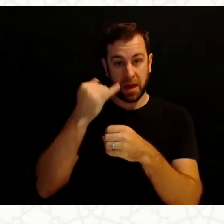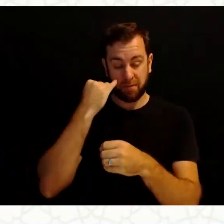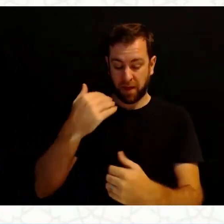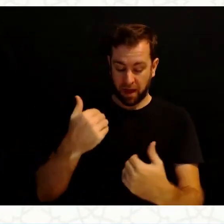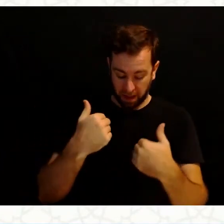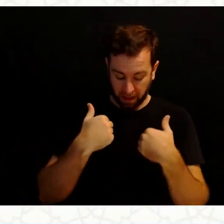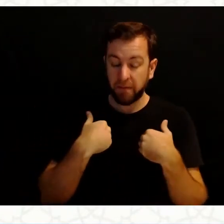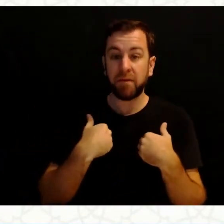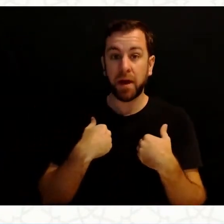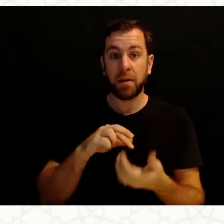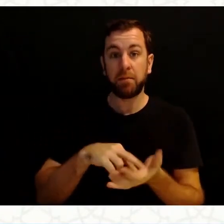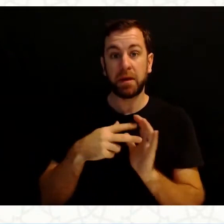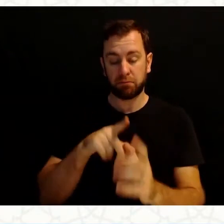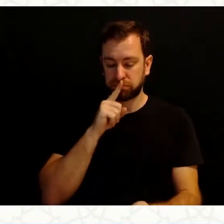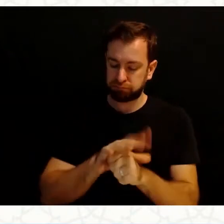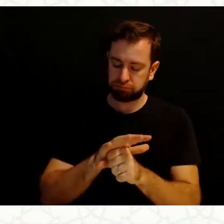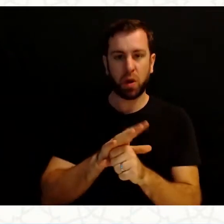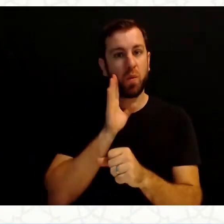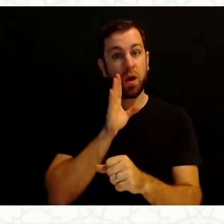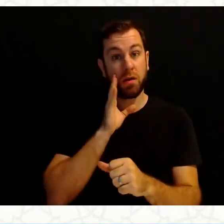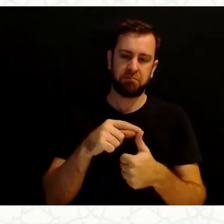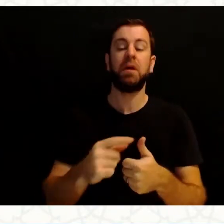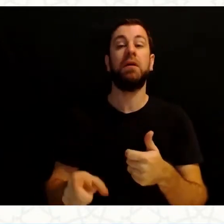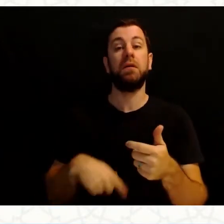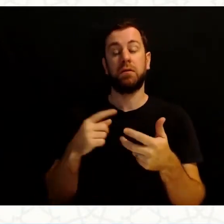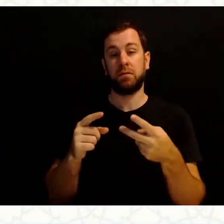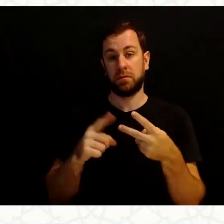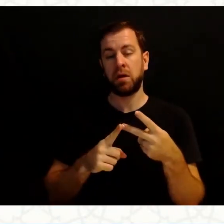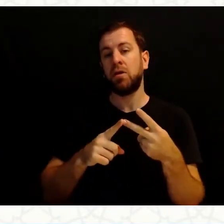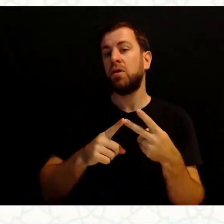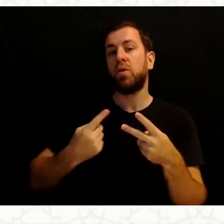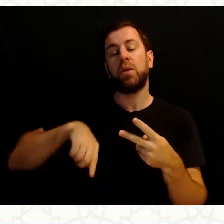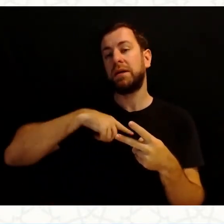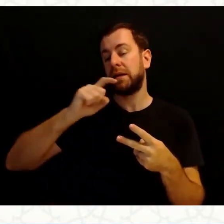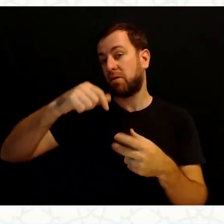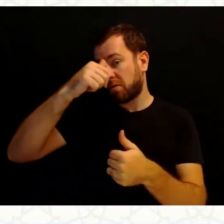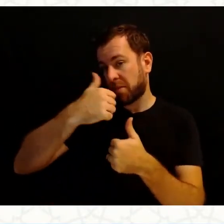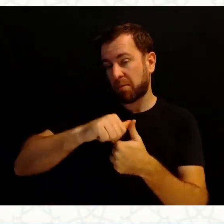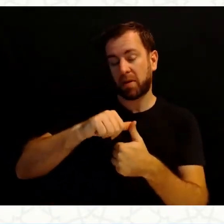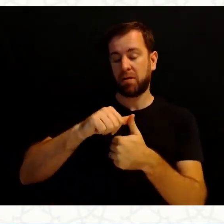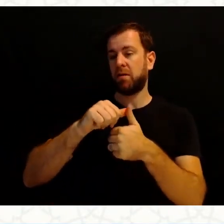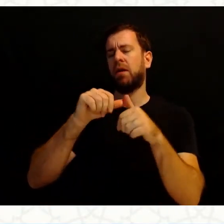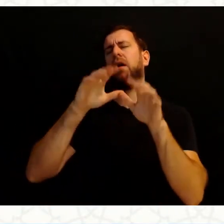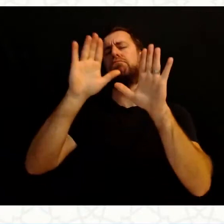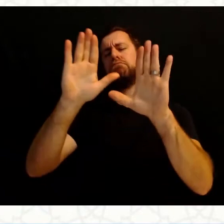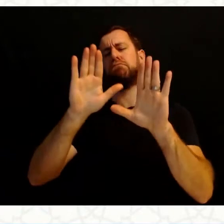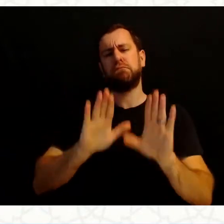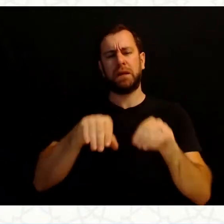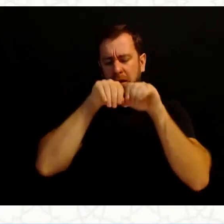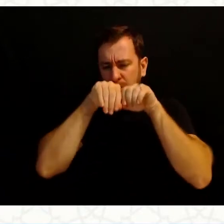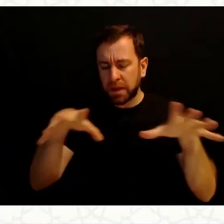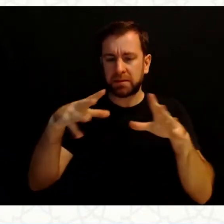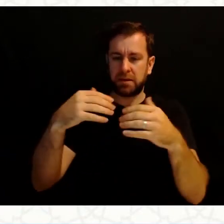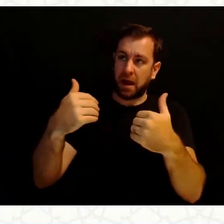have it, there is no guarantee it will remain with us. Keep in mind, the incredible blessing it is to